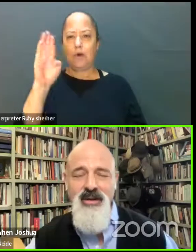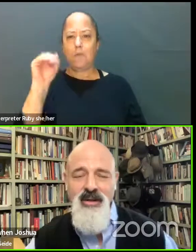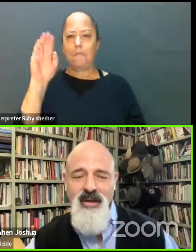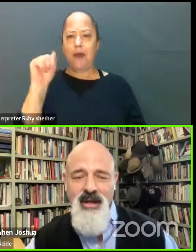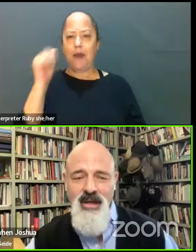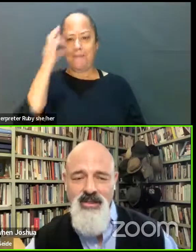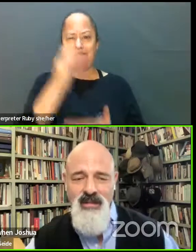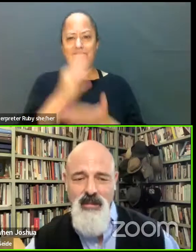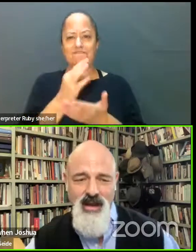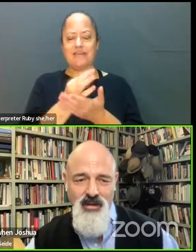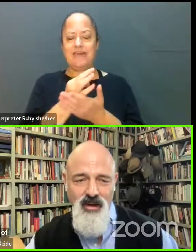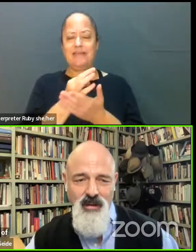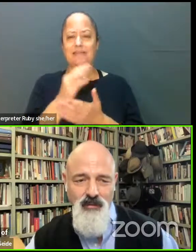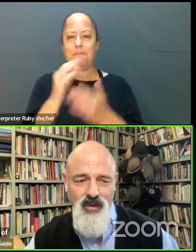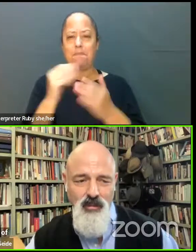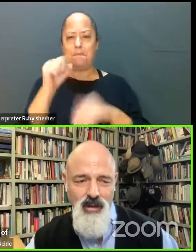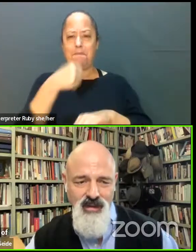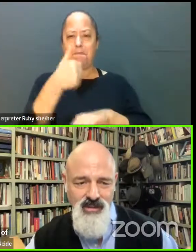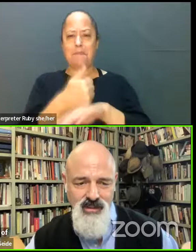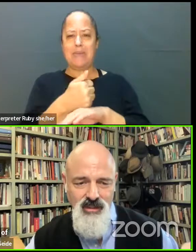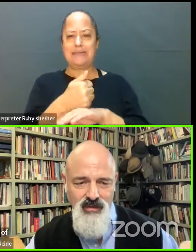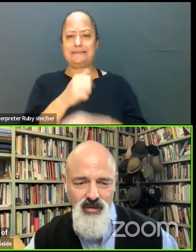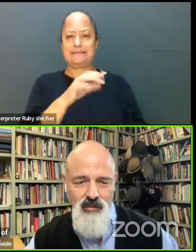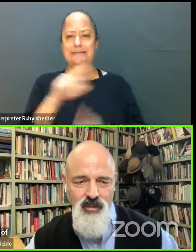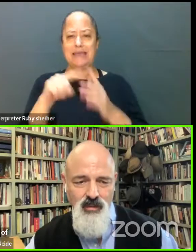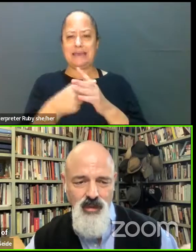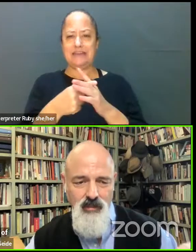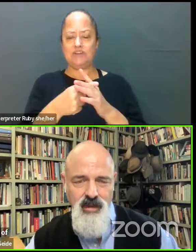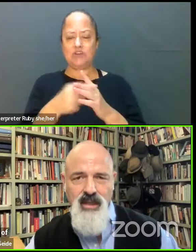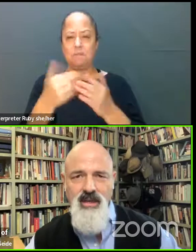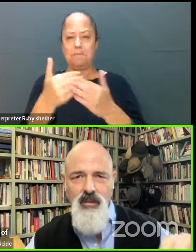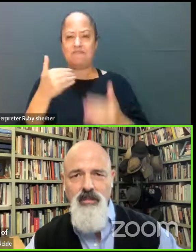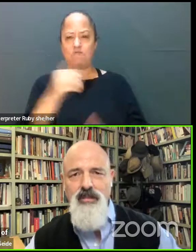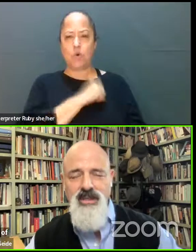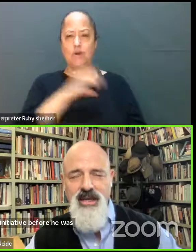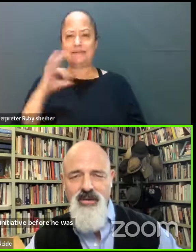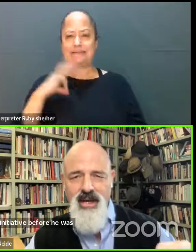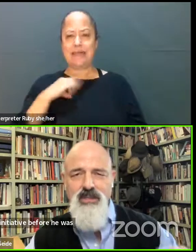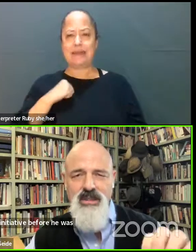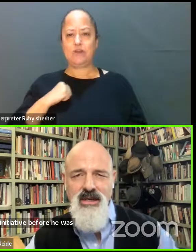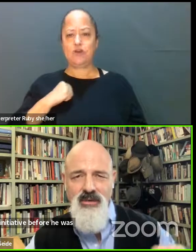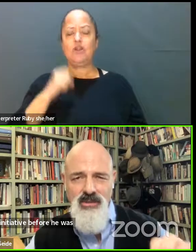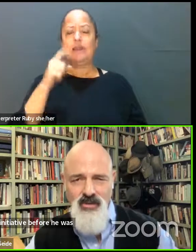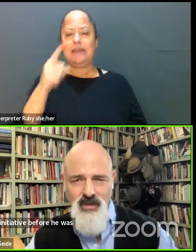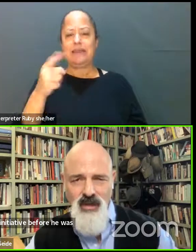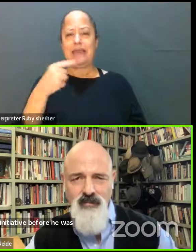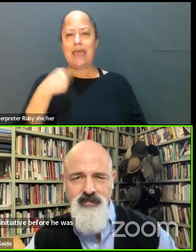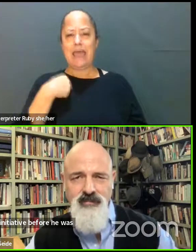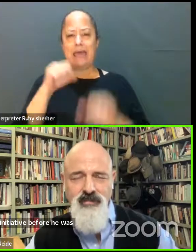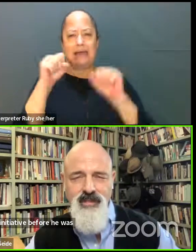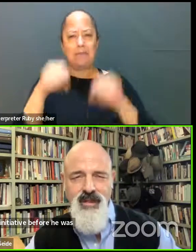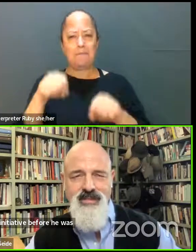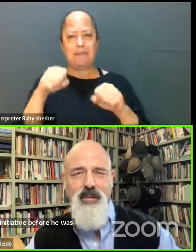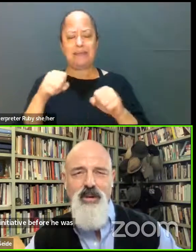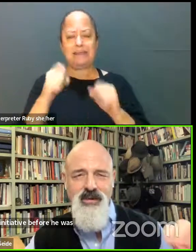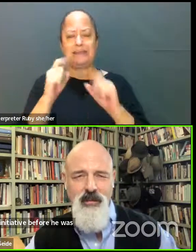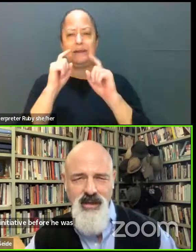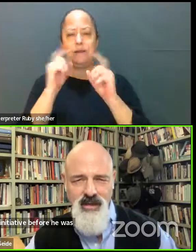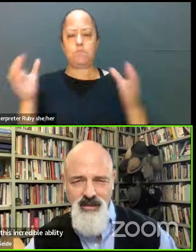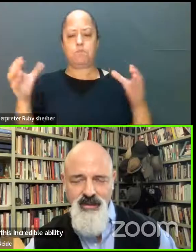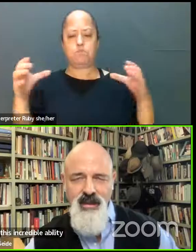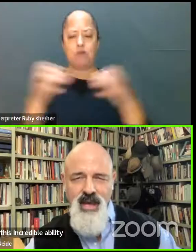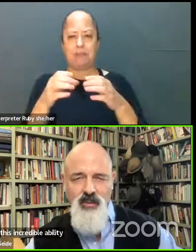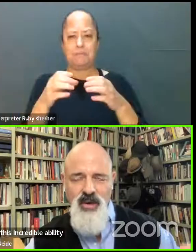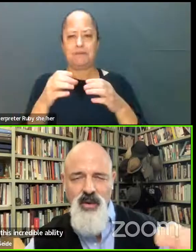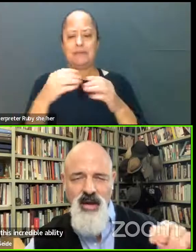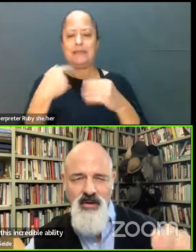even a senator. He talked about how Obama had this incredible ability to bring people together and ask them to tell their story as opposed to their